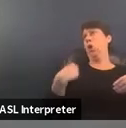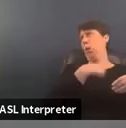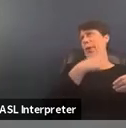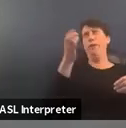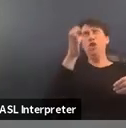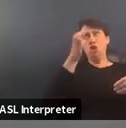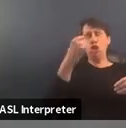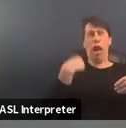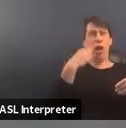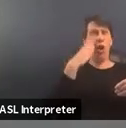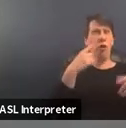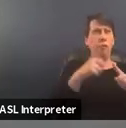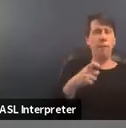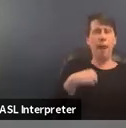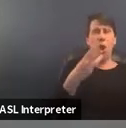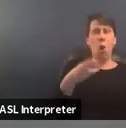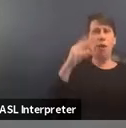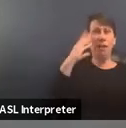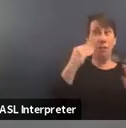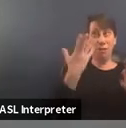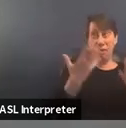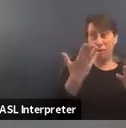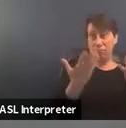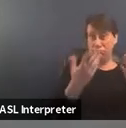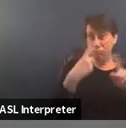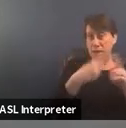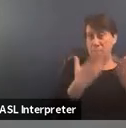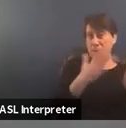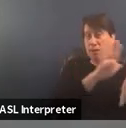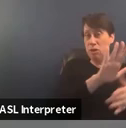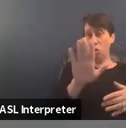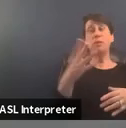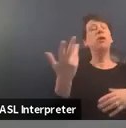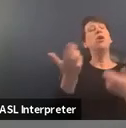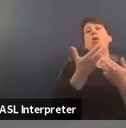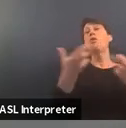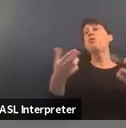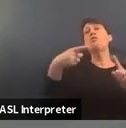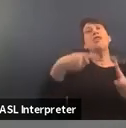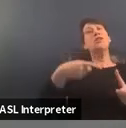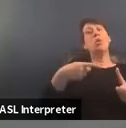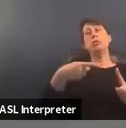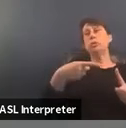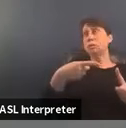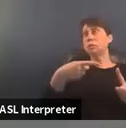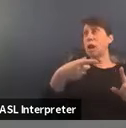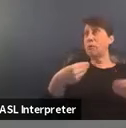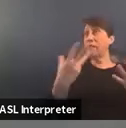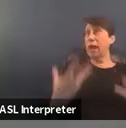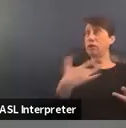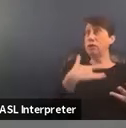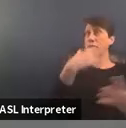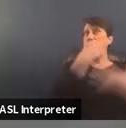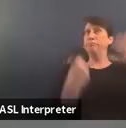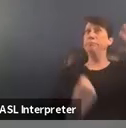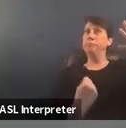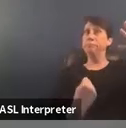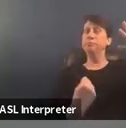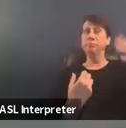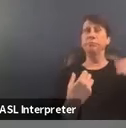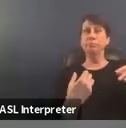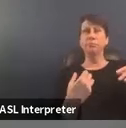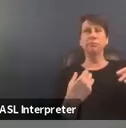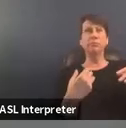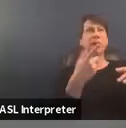experience as well that prevention programs are often under resourced and deprioritized um in order to provide the life saving